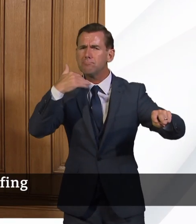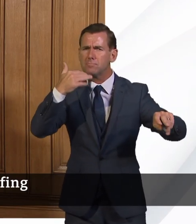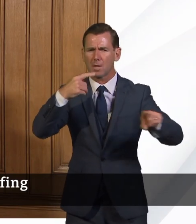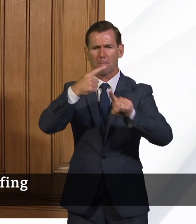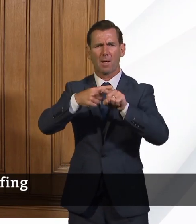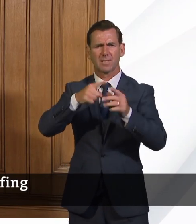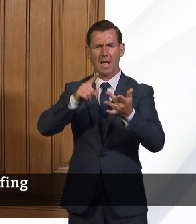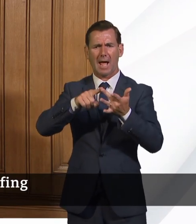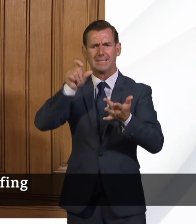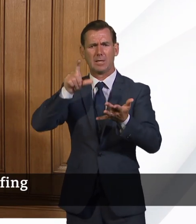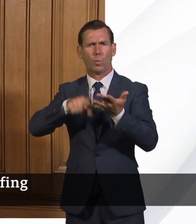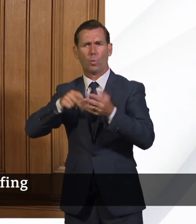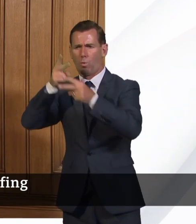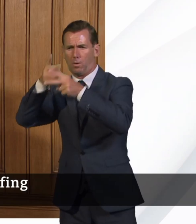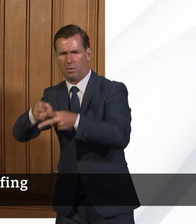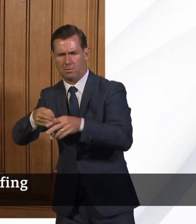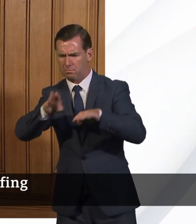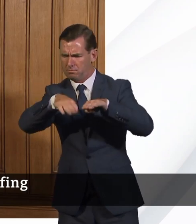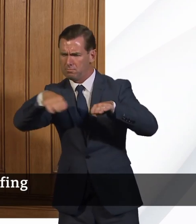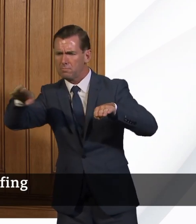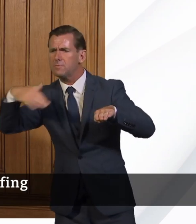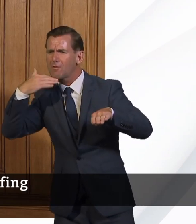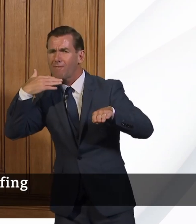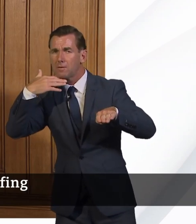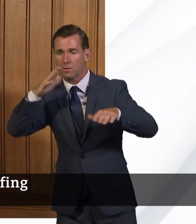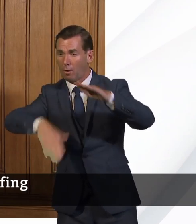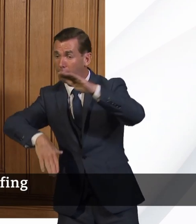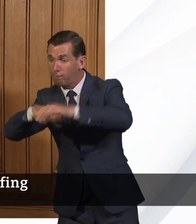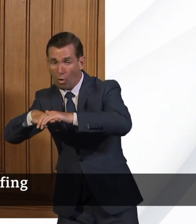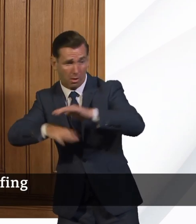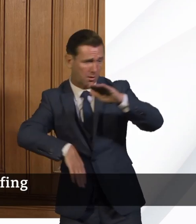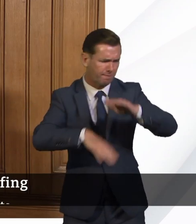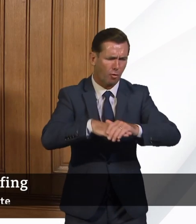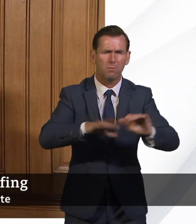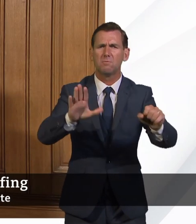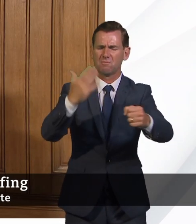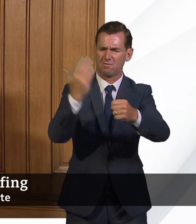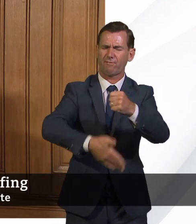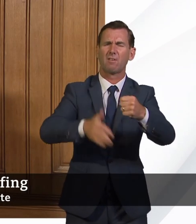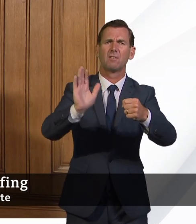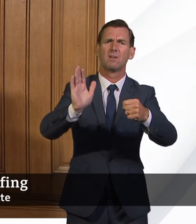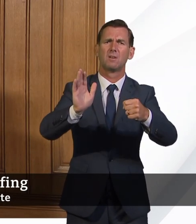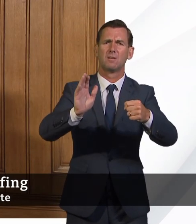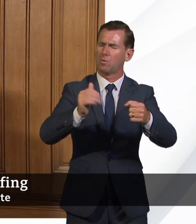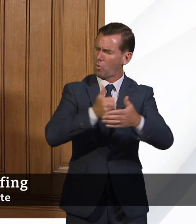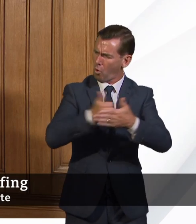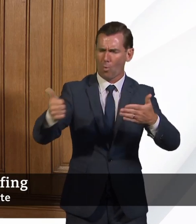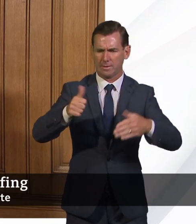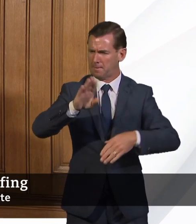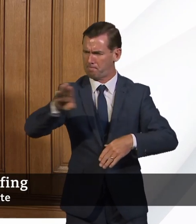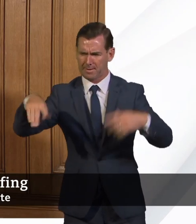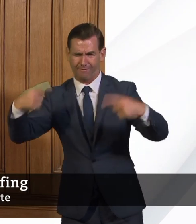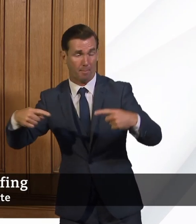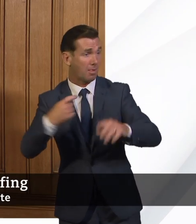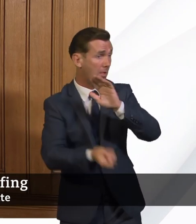ITU beds for the sickest patients, to ensure that at no time was that capacity breached. And we always had the capacity in place for